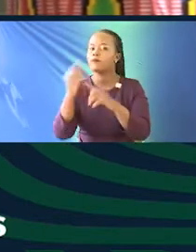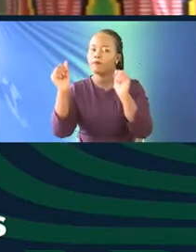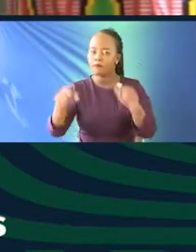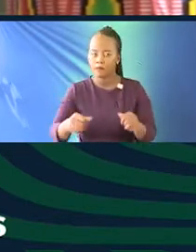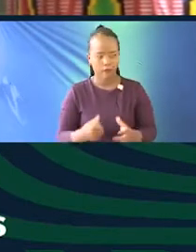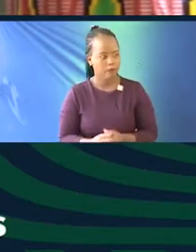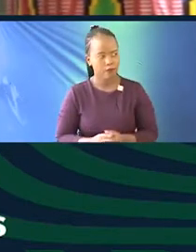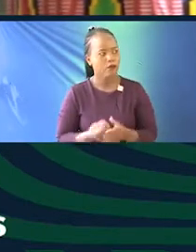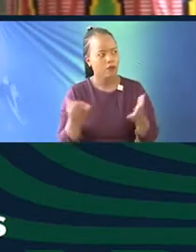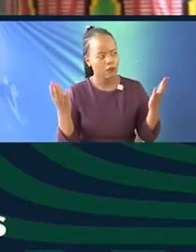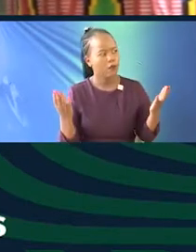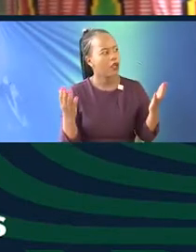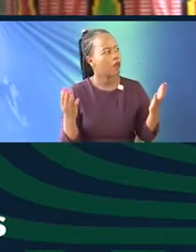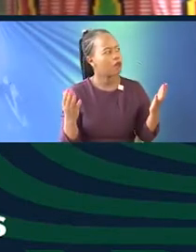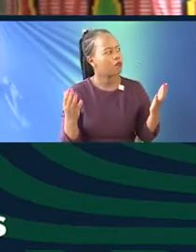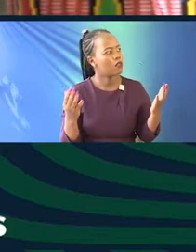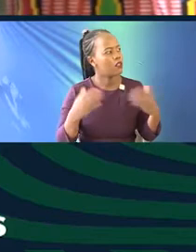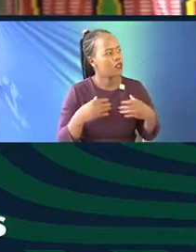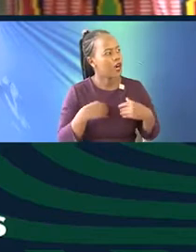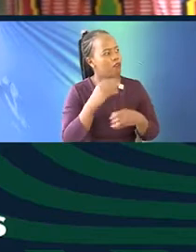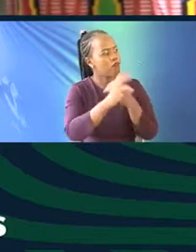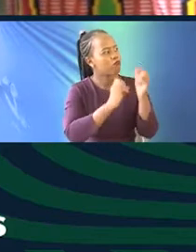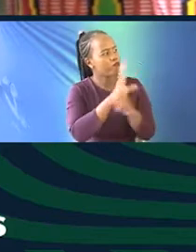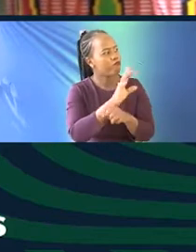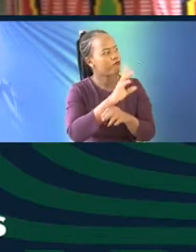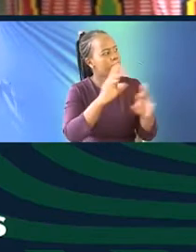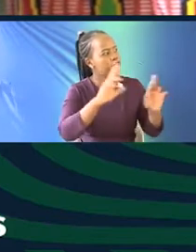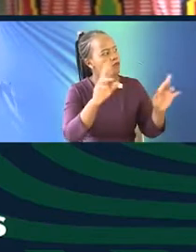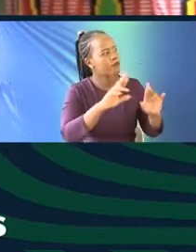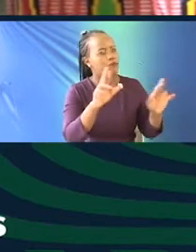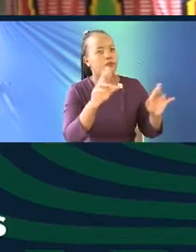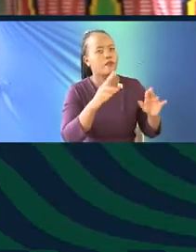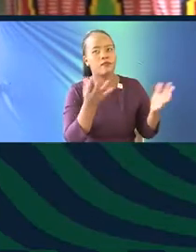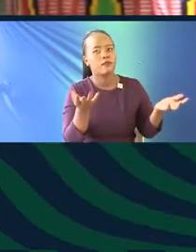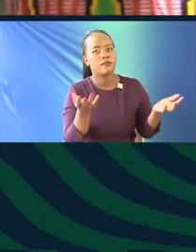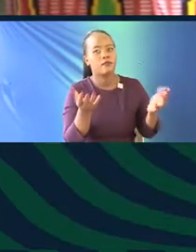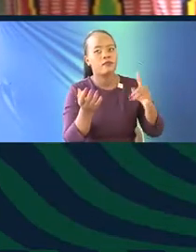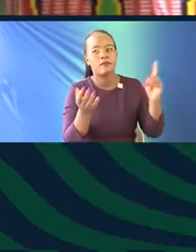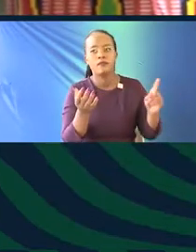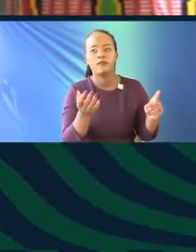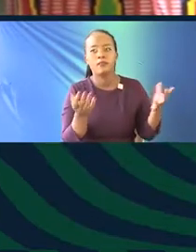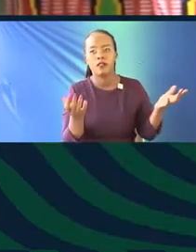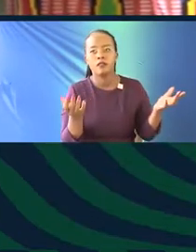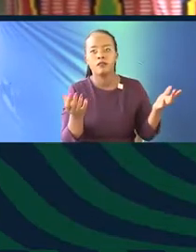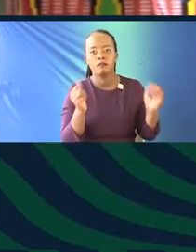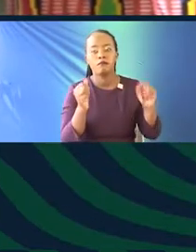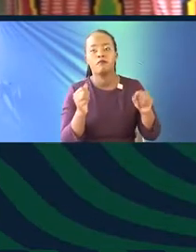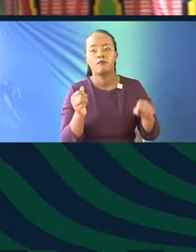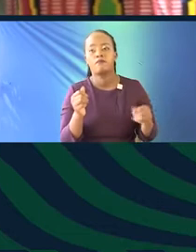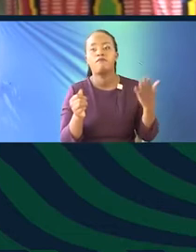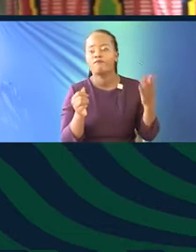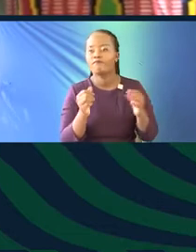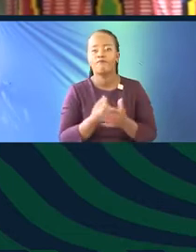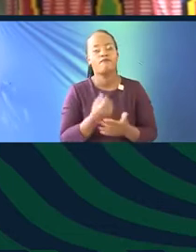libraries, bringing these buildings alive. So HIPAA Jam Homework Clubs is one of them, right? So you can come into the library